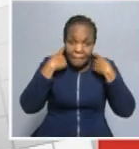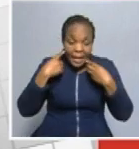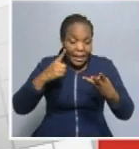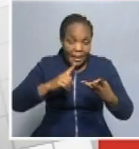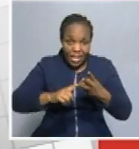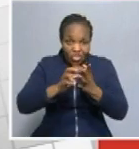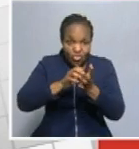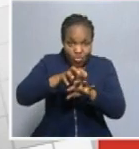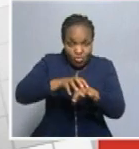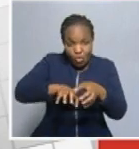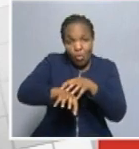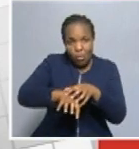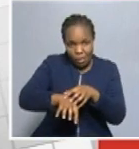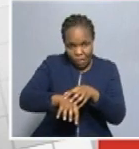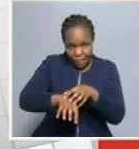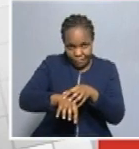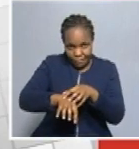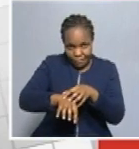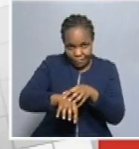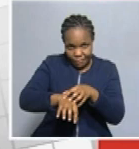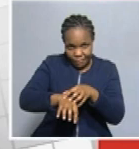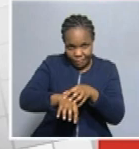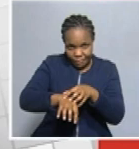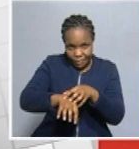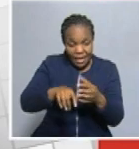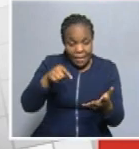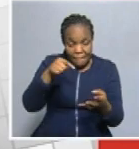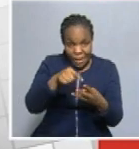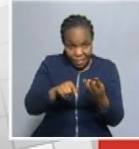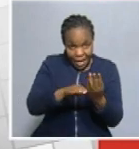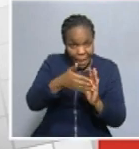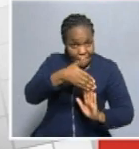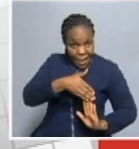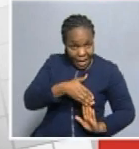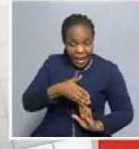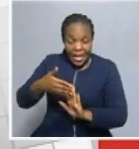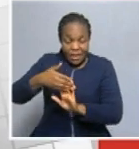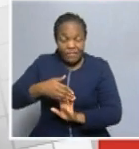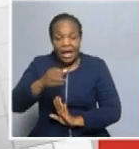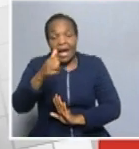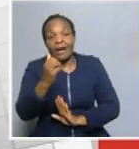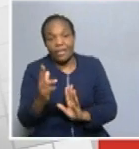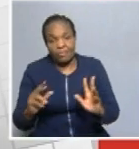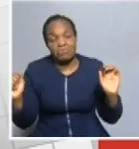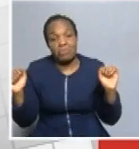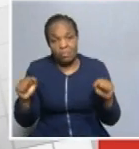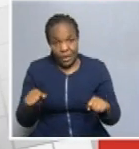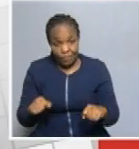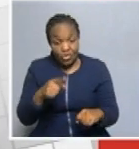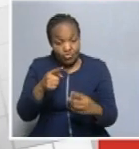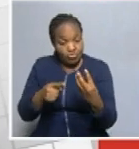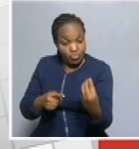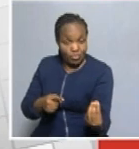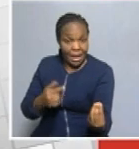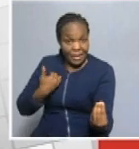is not only to keep you safe, but it is also to keep those around you safe. You, as a learner, as a